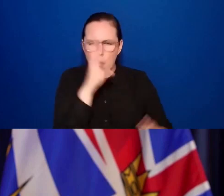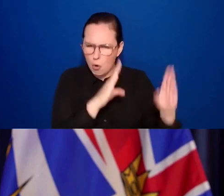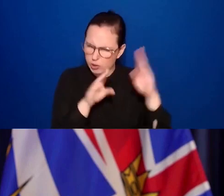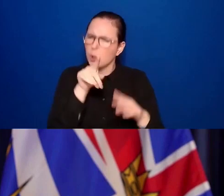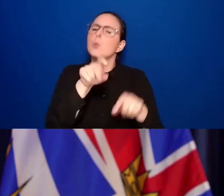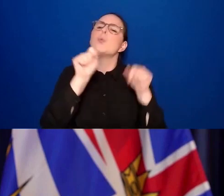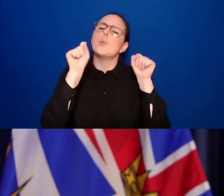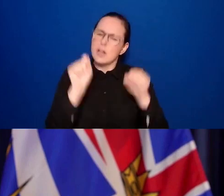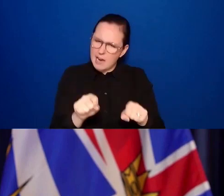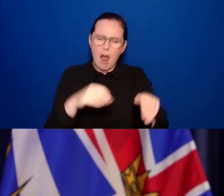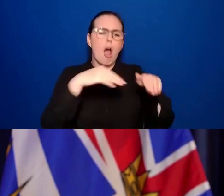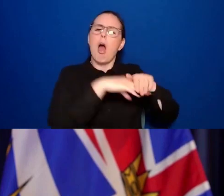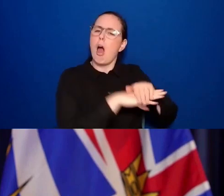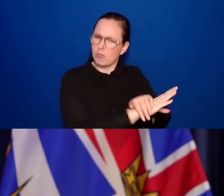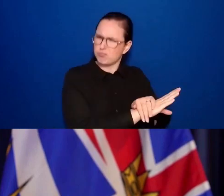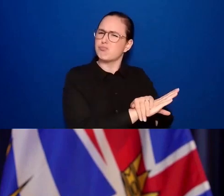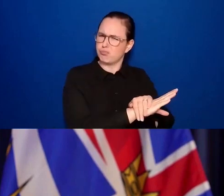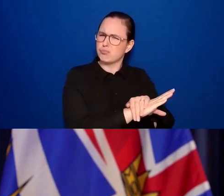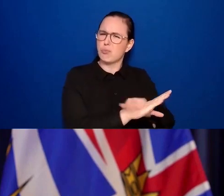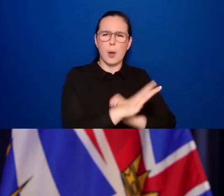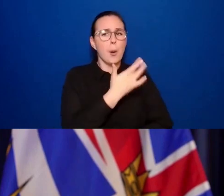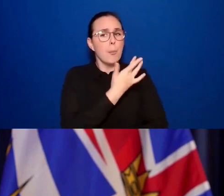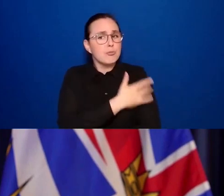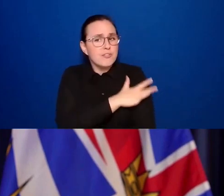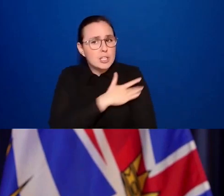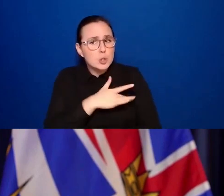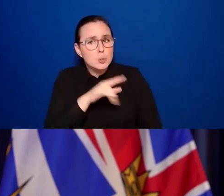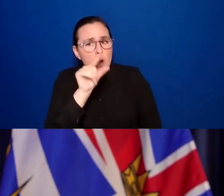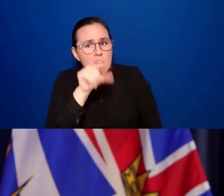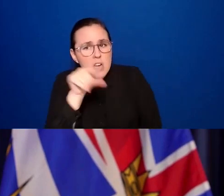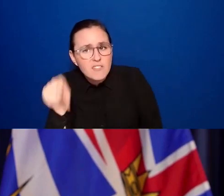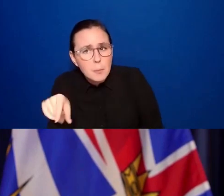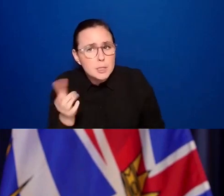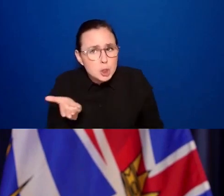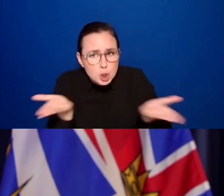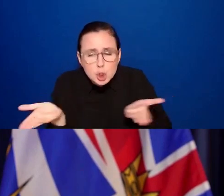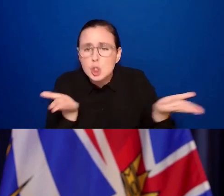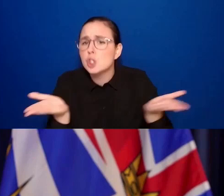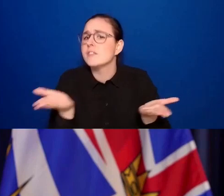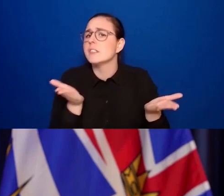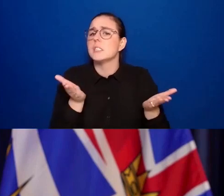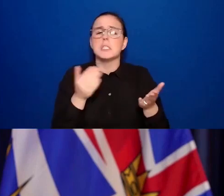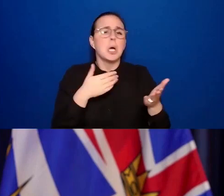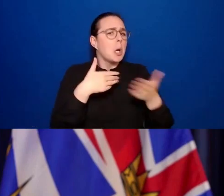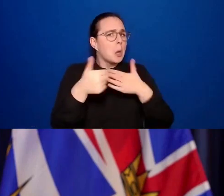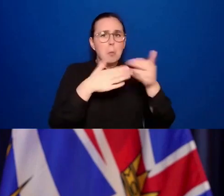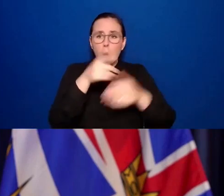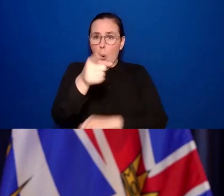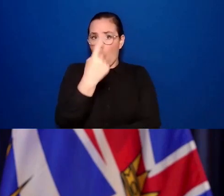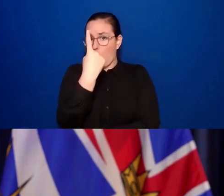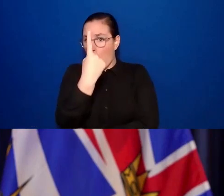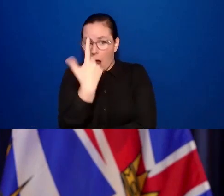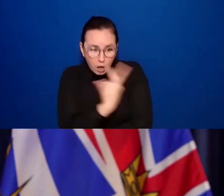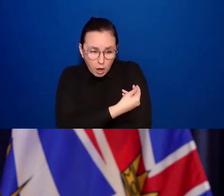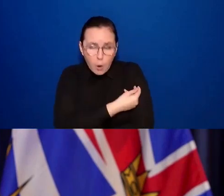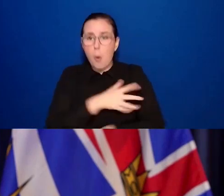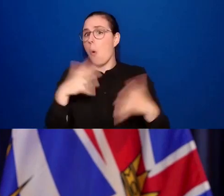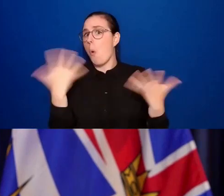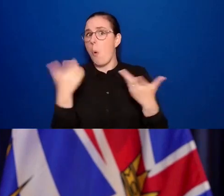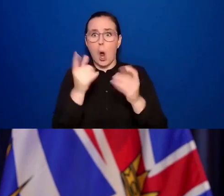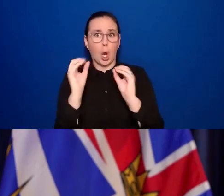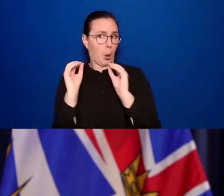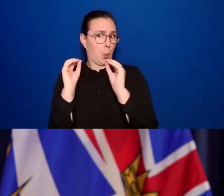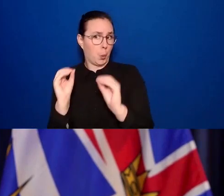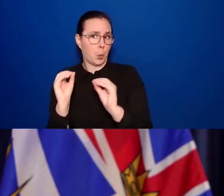because you've only had one vaccine or you had no vaccines at all. So this is not taking away something, it's adding to